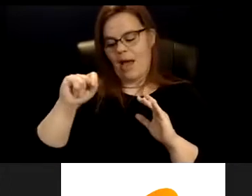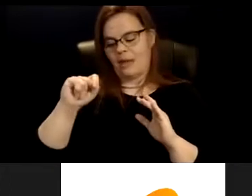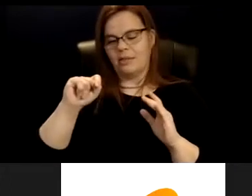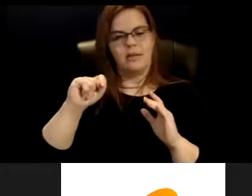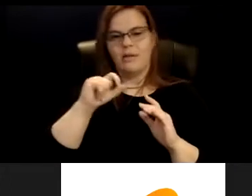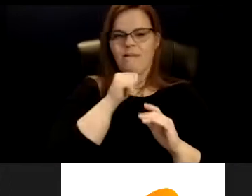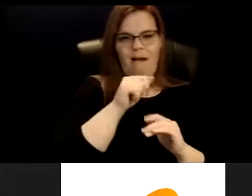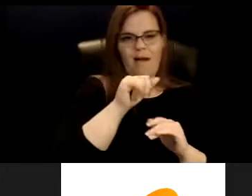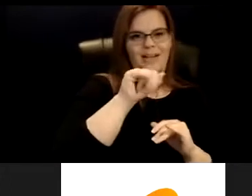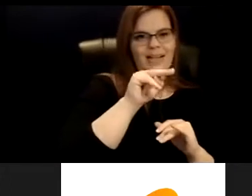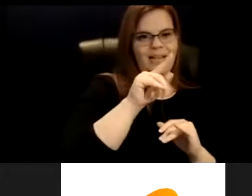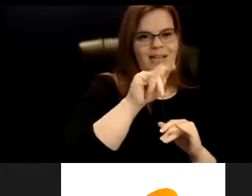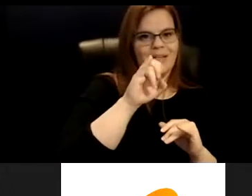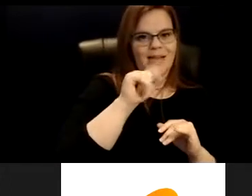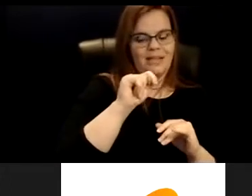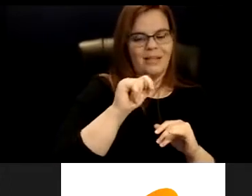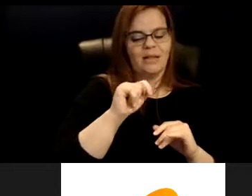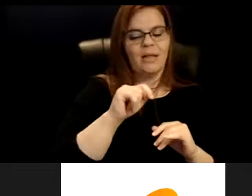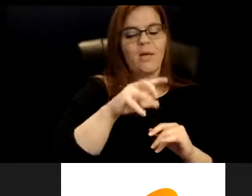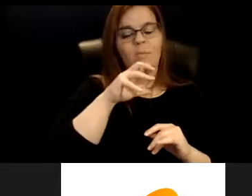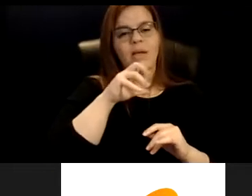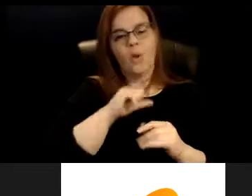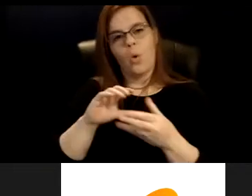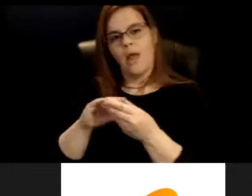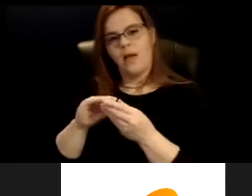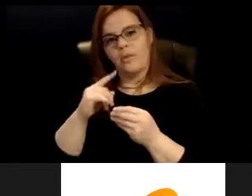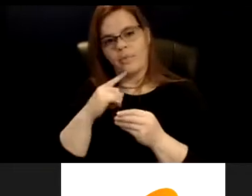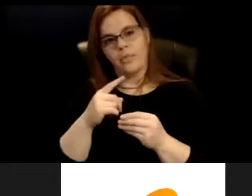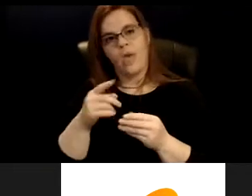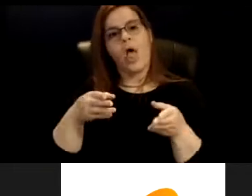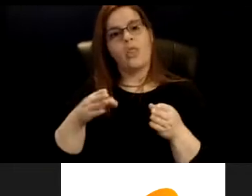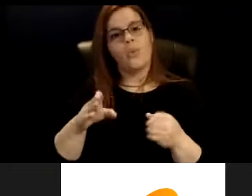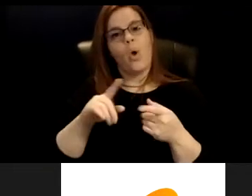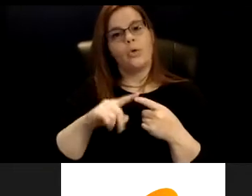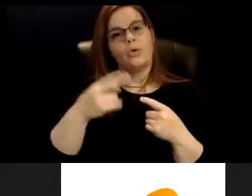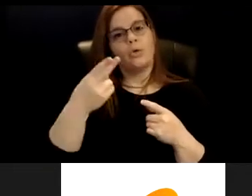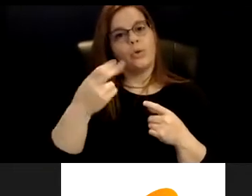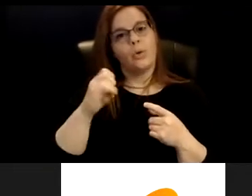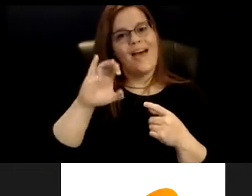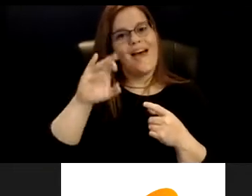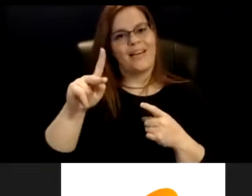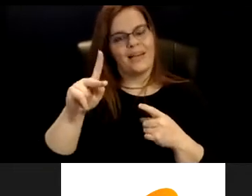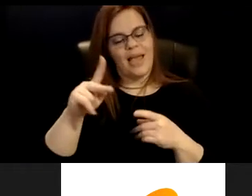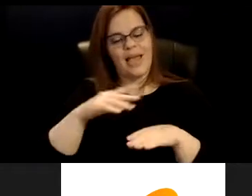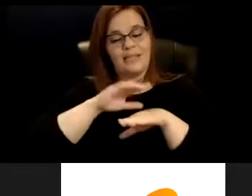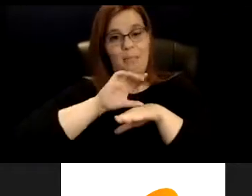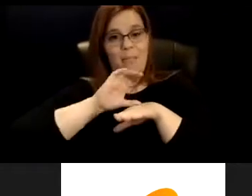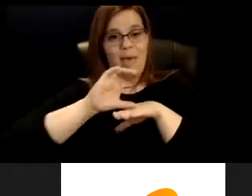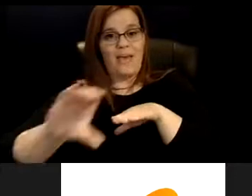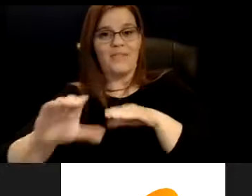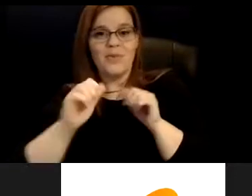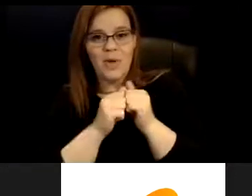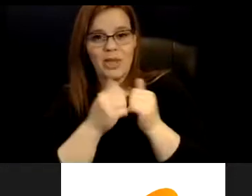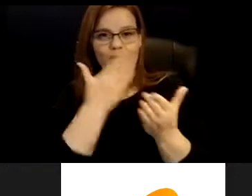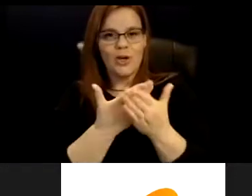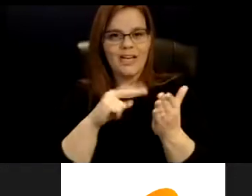to G with this, but as the old ad, it says the road to heck is paid with good intentions, right? So while intention is